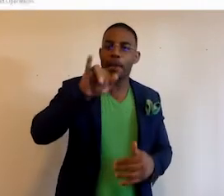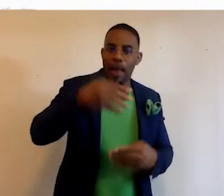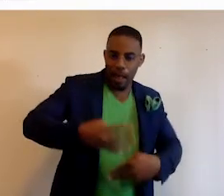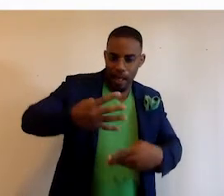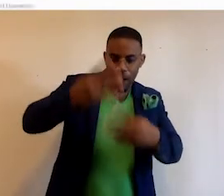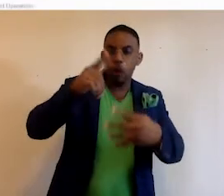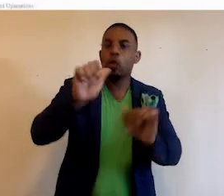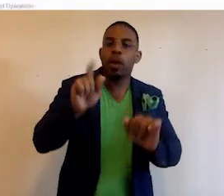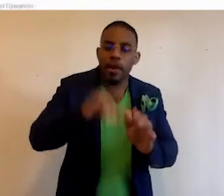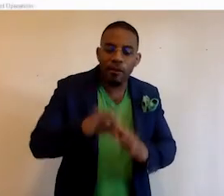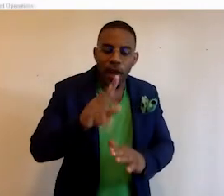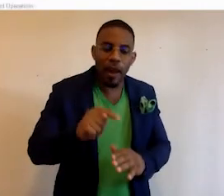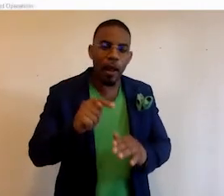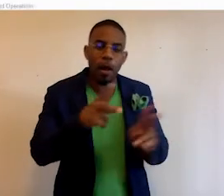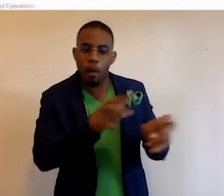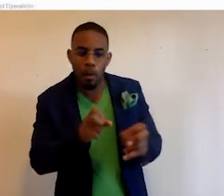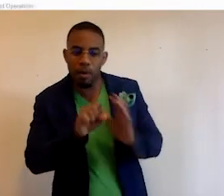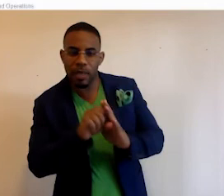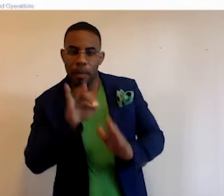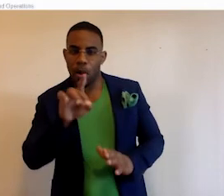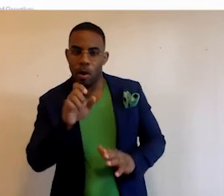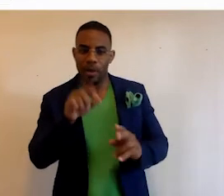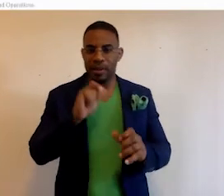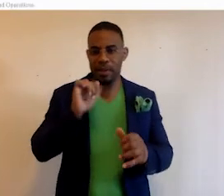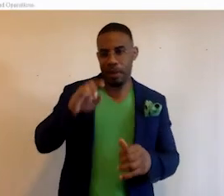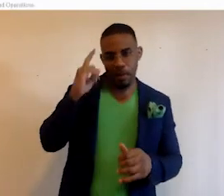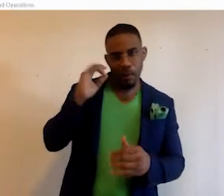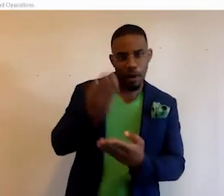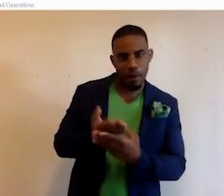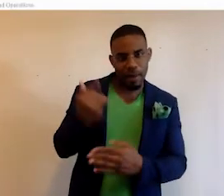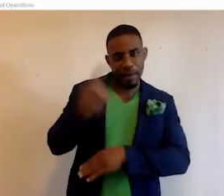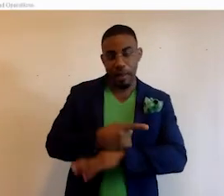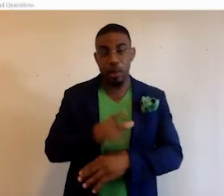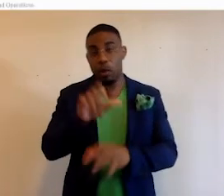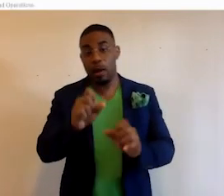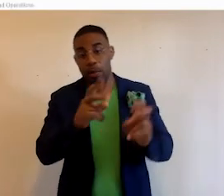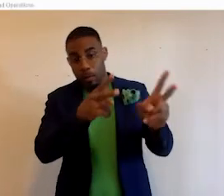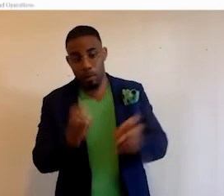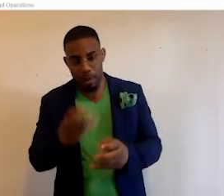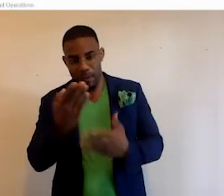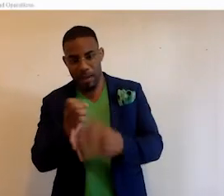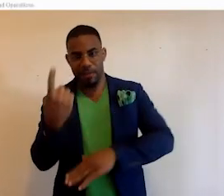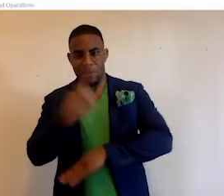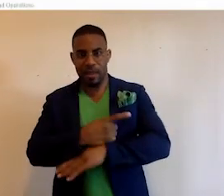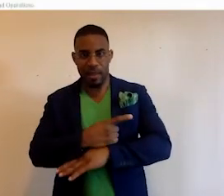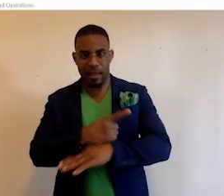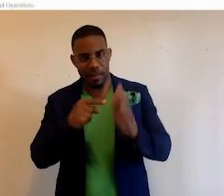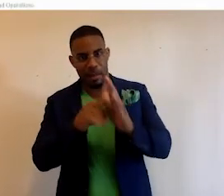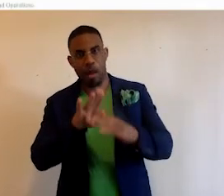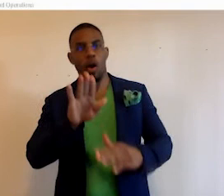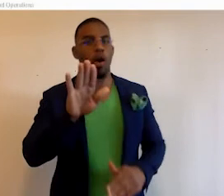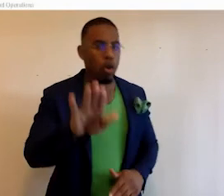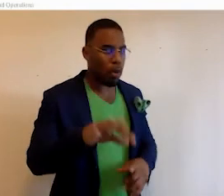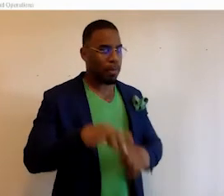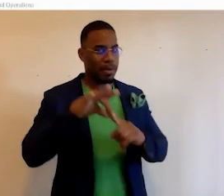so that you can find out and pull sample code. This is the API for our fact of the day so you're able to pull in the fact of the day and display that on your